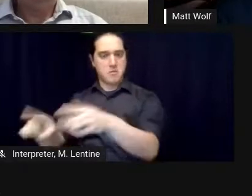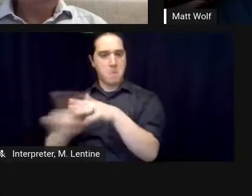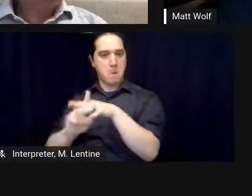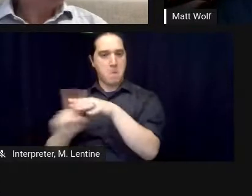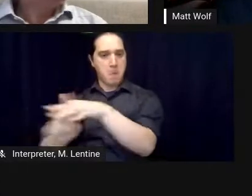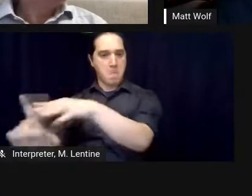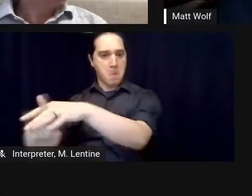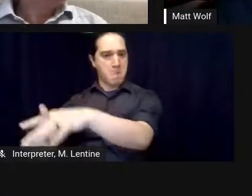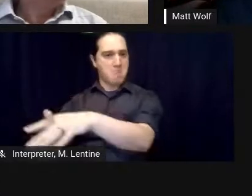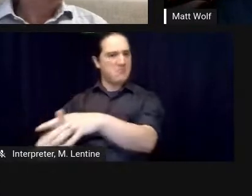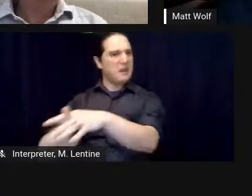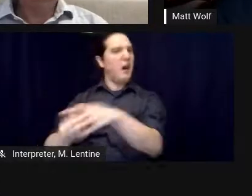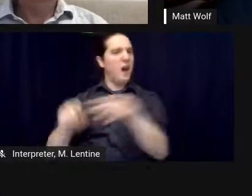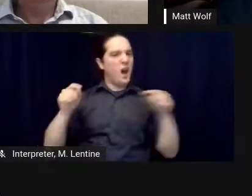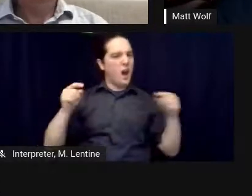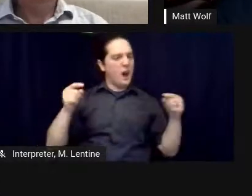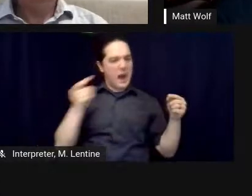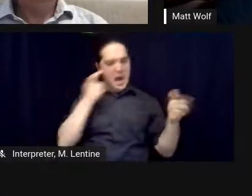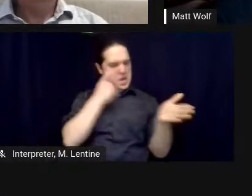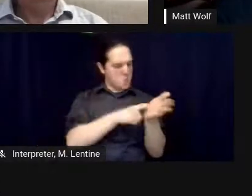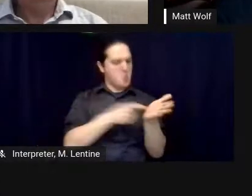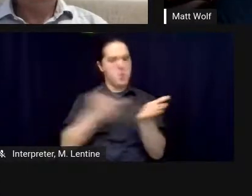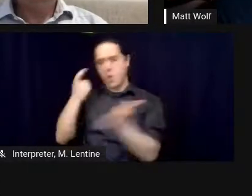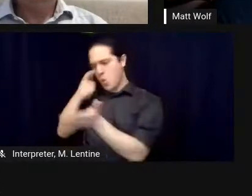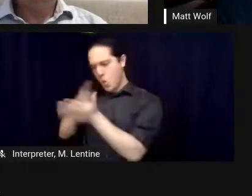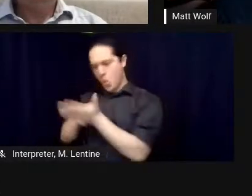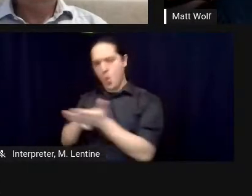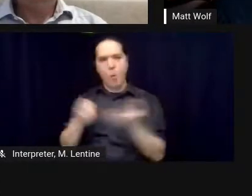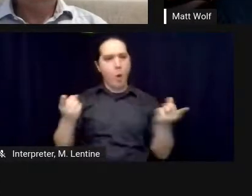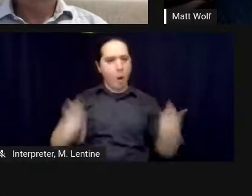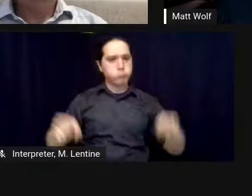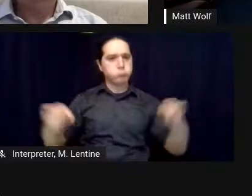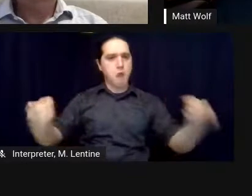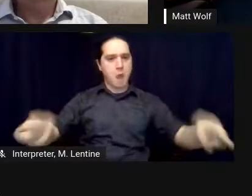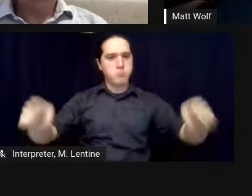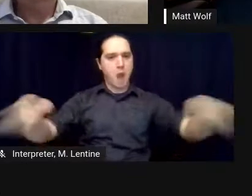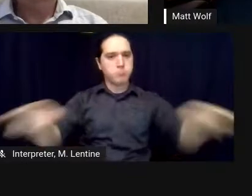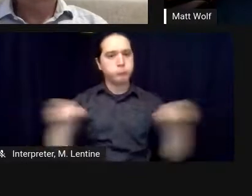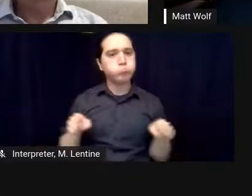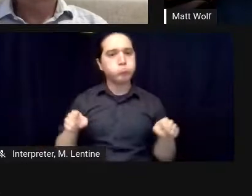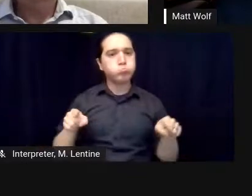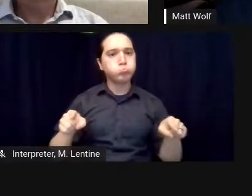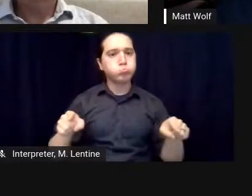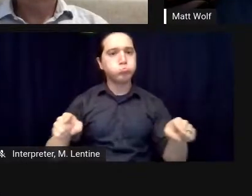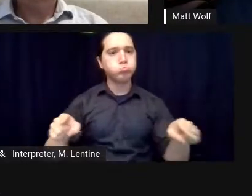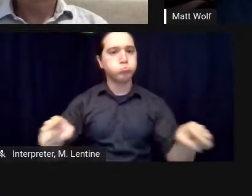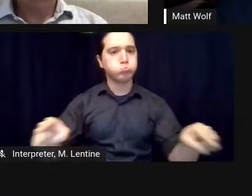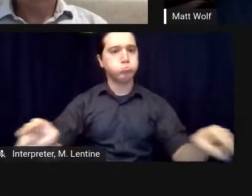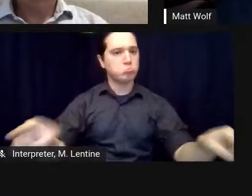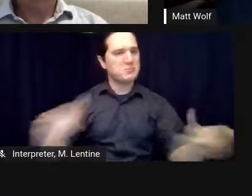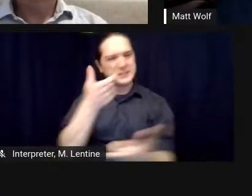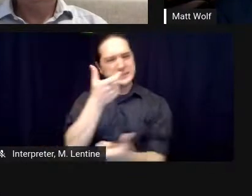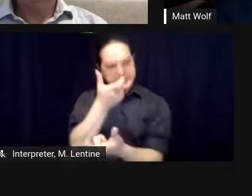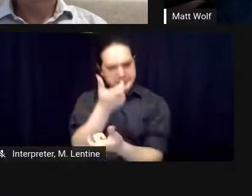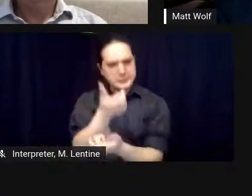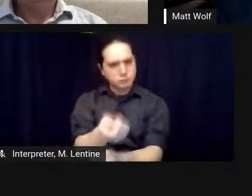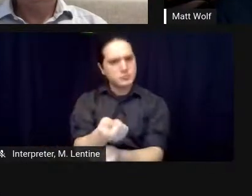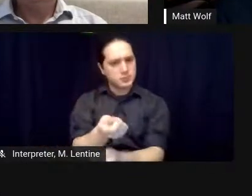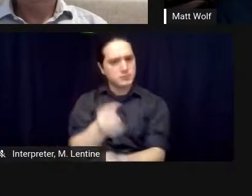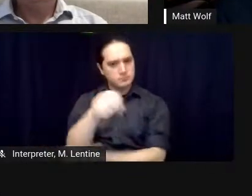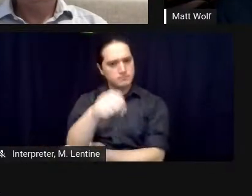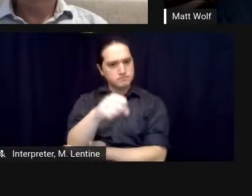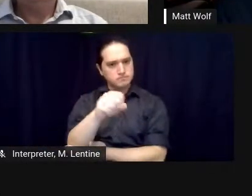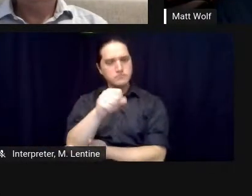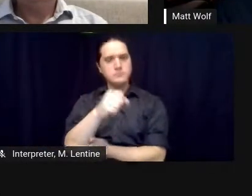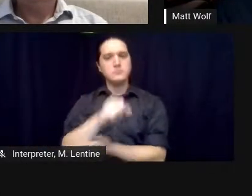and that idea of personal transformation i think is really instructive and inspiring this idea that um we can